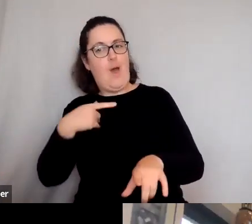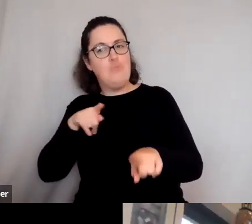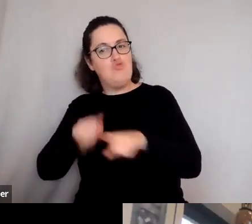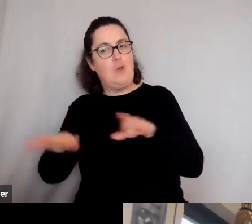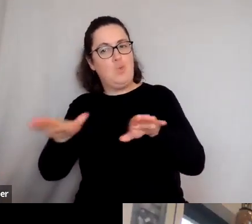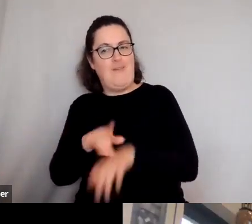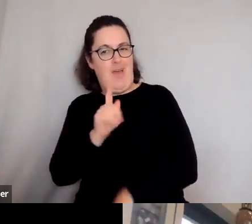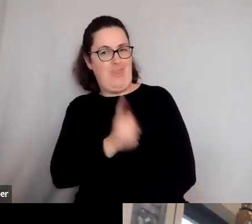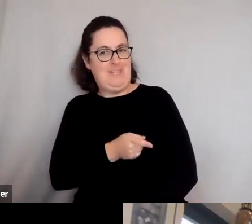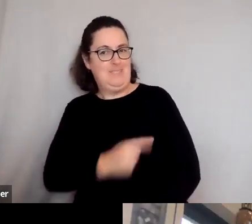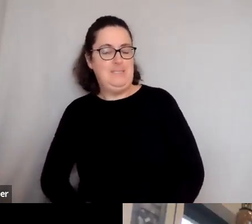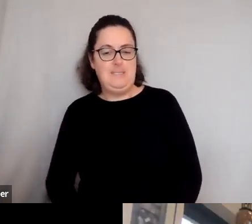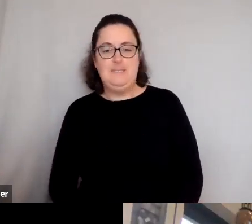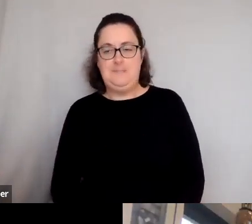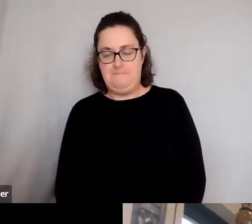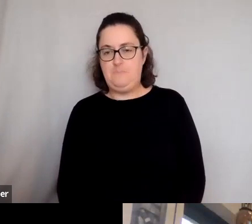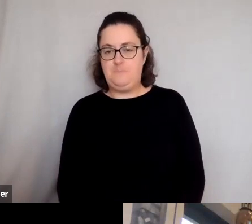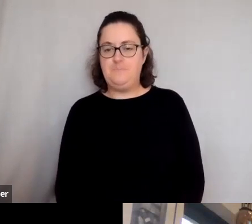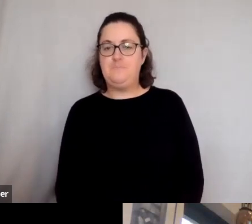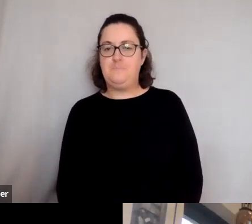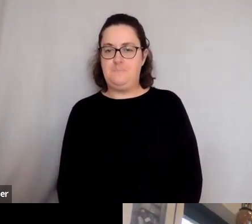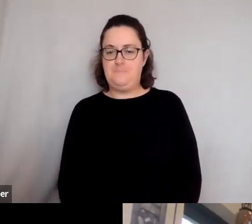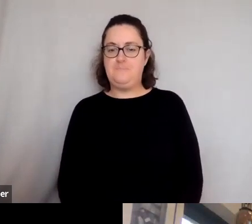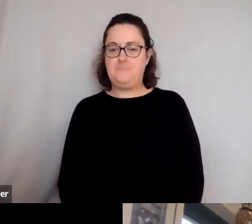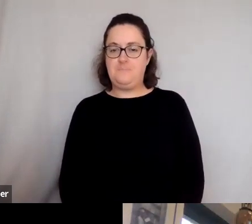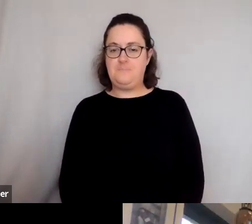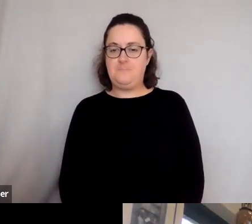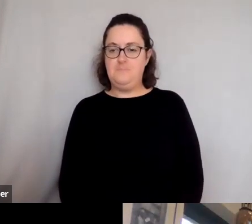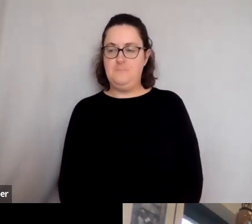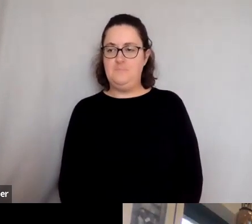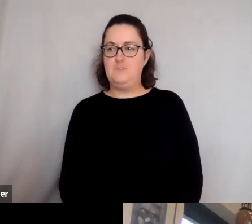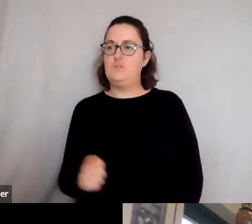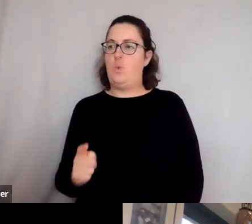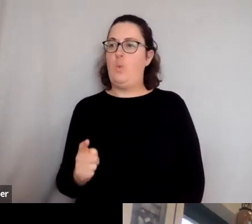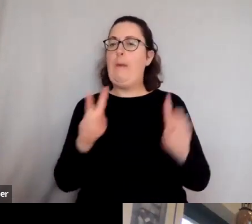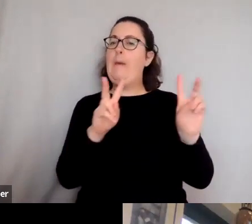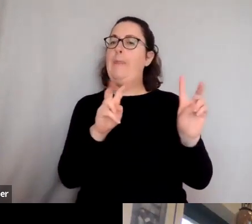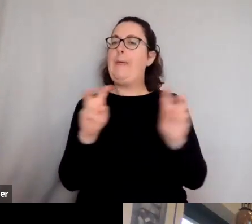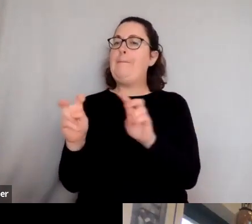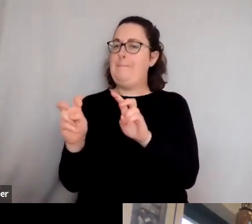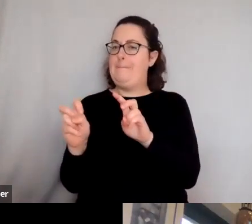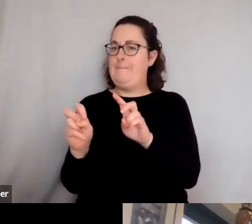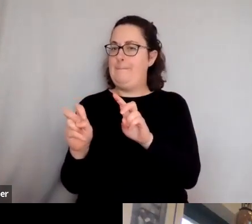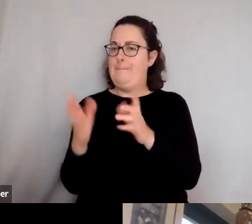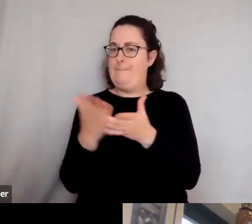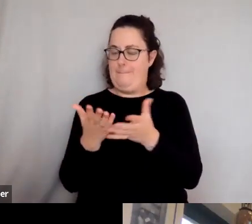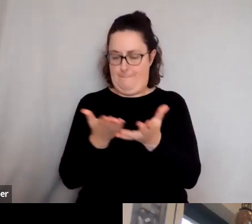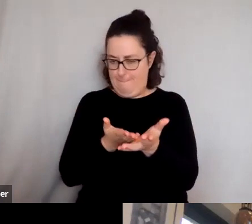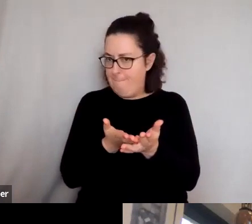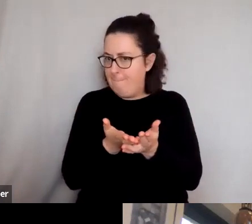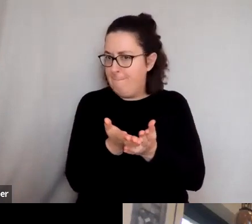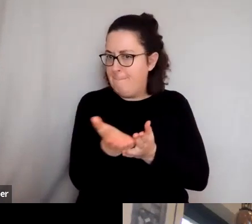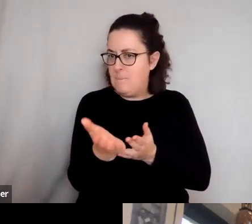And that's, so that's really the idea of just, as you say, looking for common themes, as well as actually bringing it to life. You know,